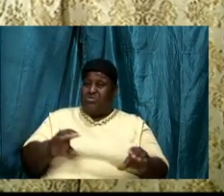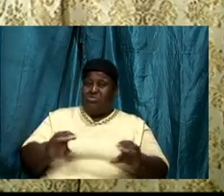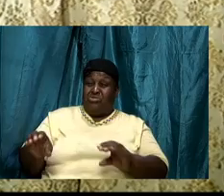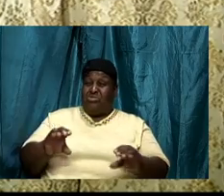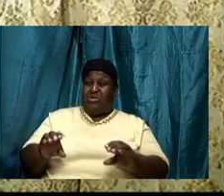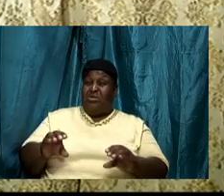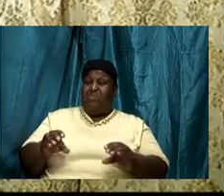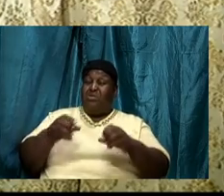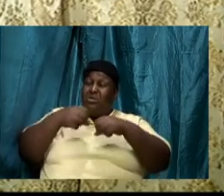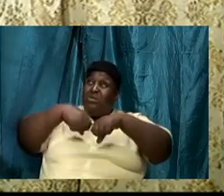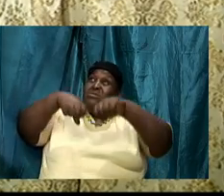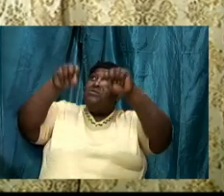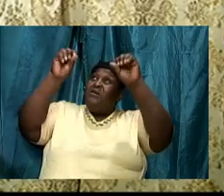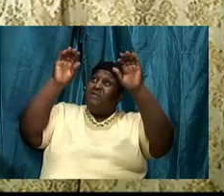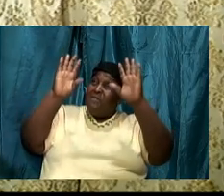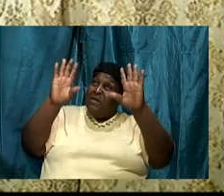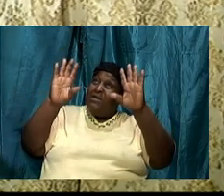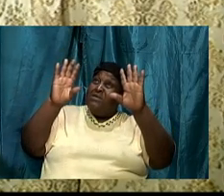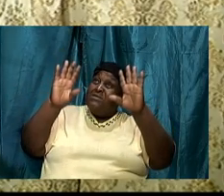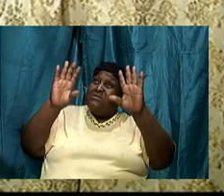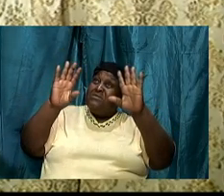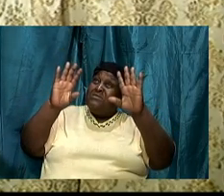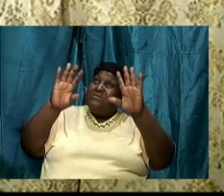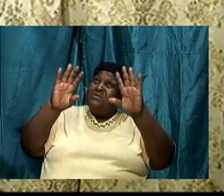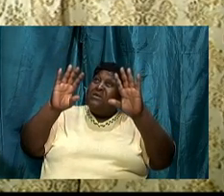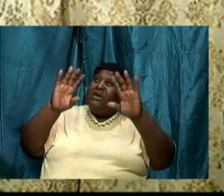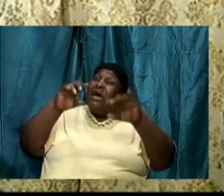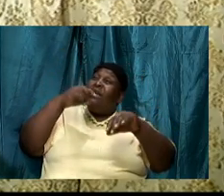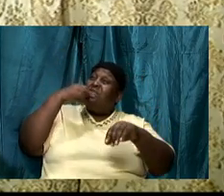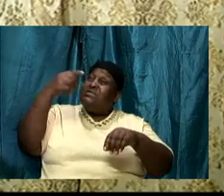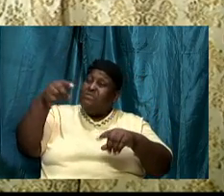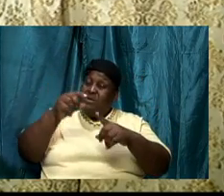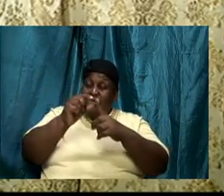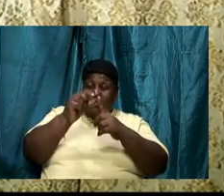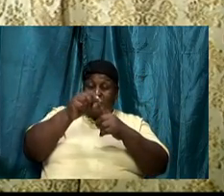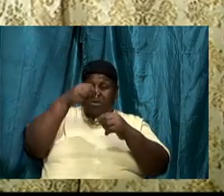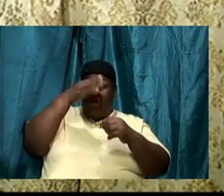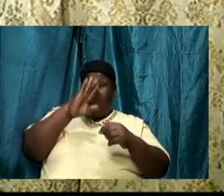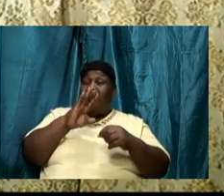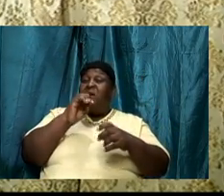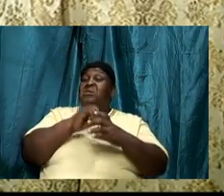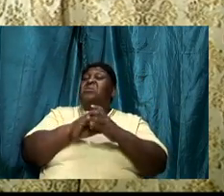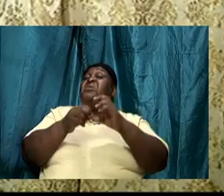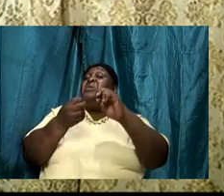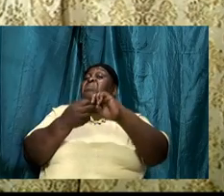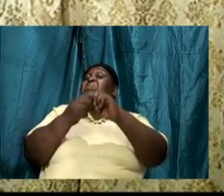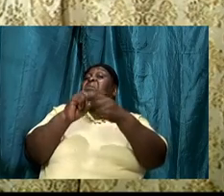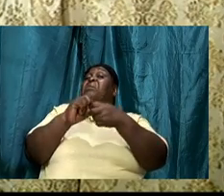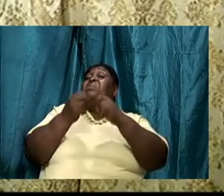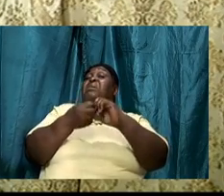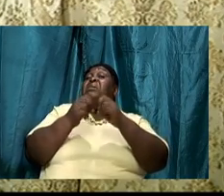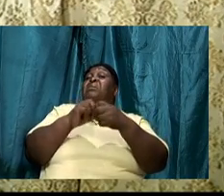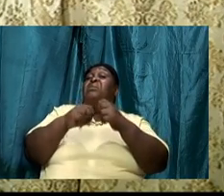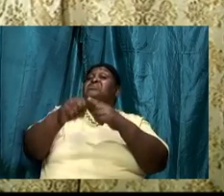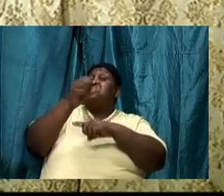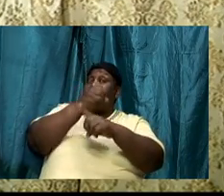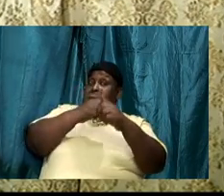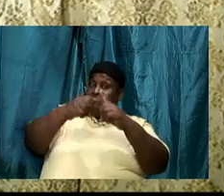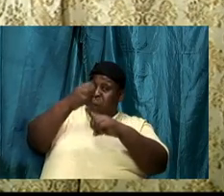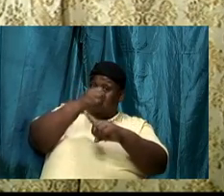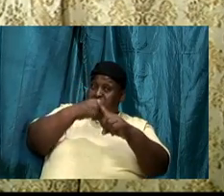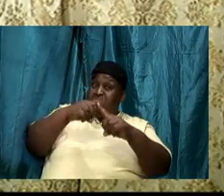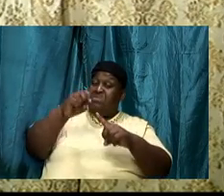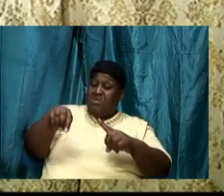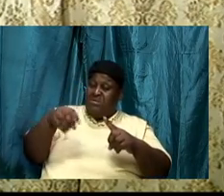Word of God into our situations, the things that we are engulfed